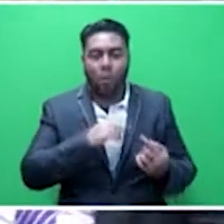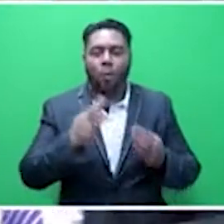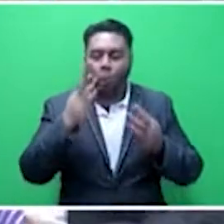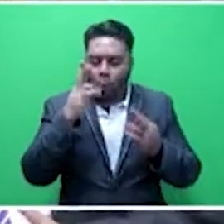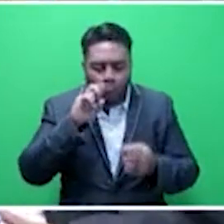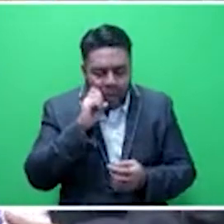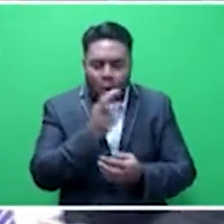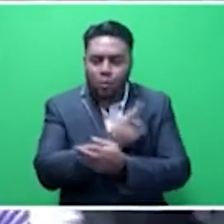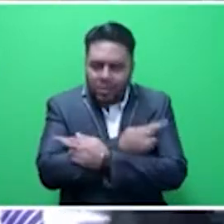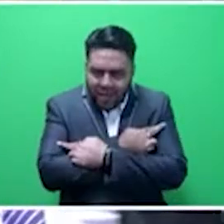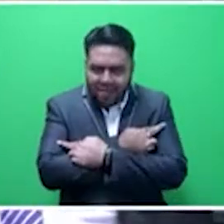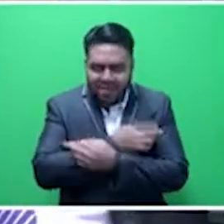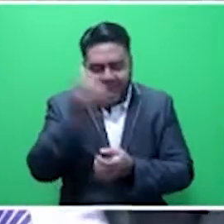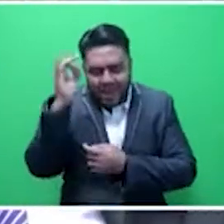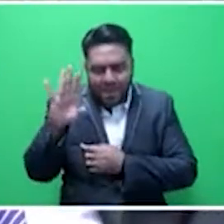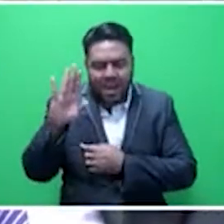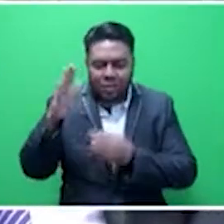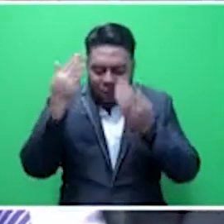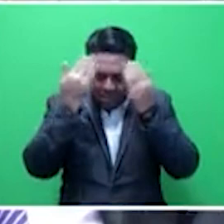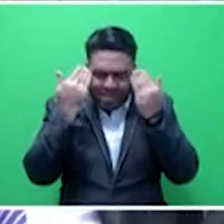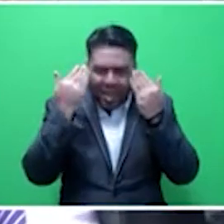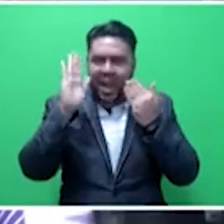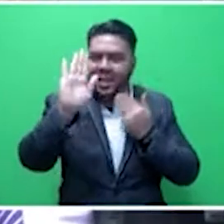the independence of the Speaker and his role.